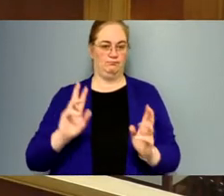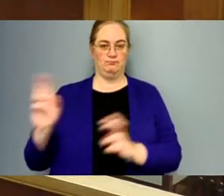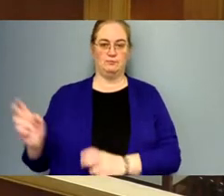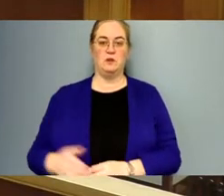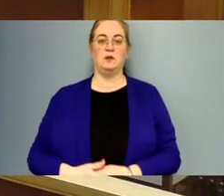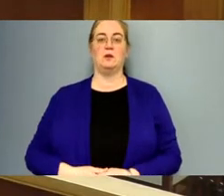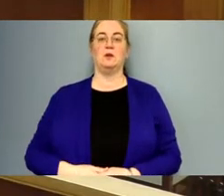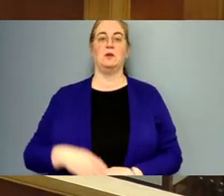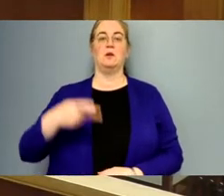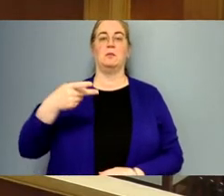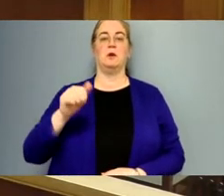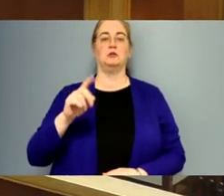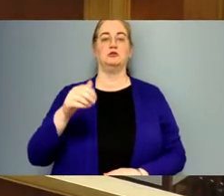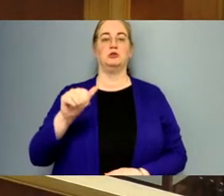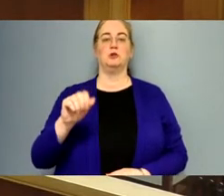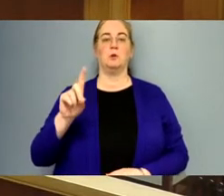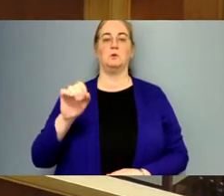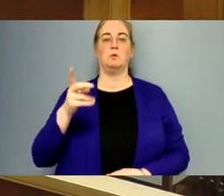Patricia Dobler.